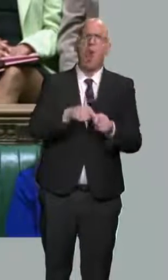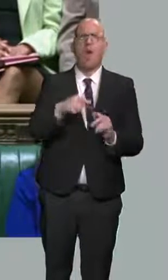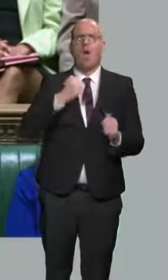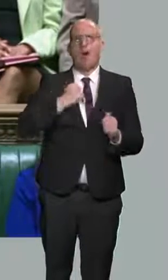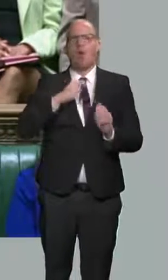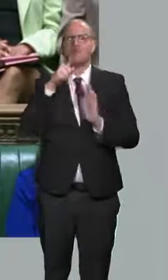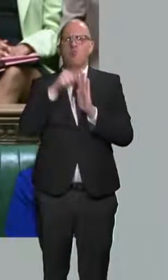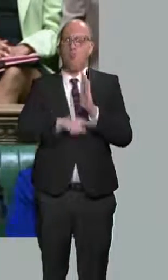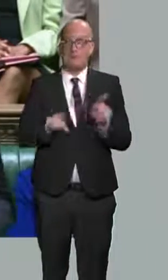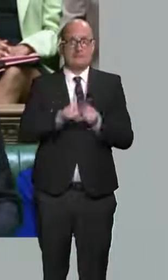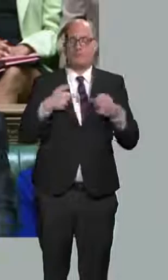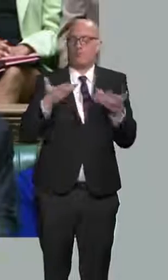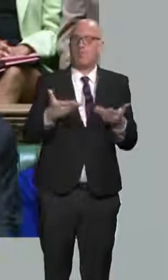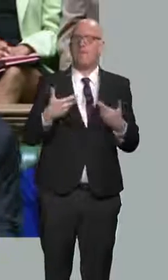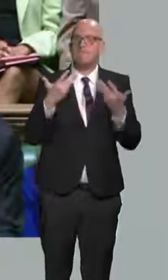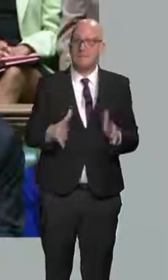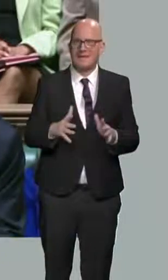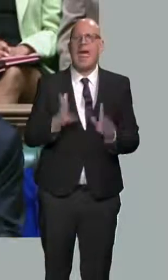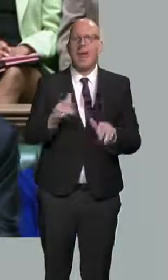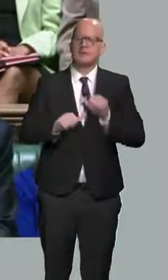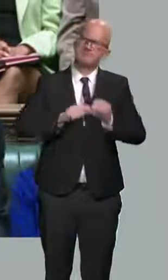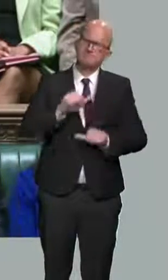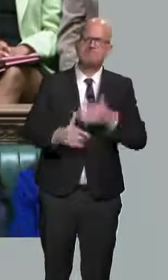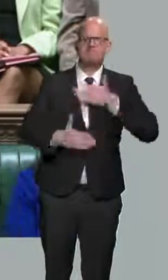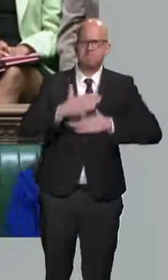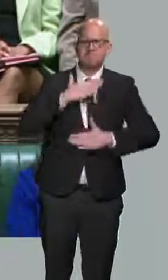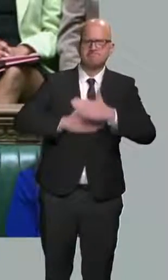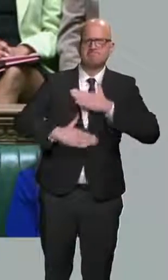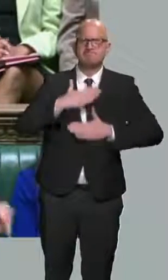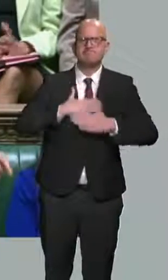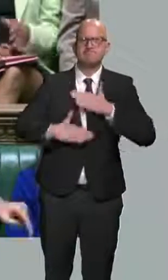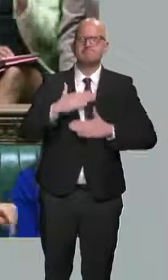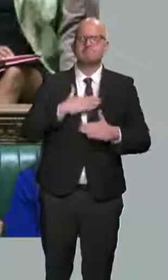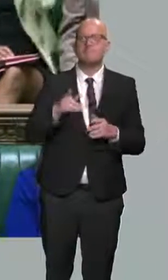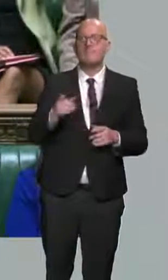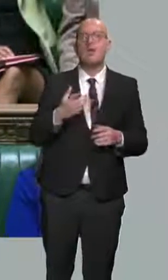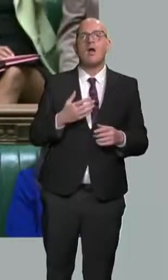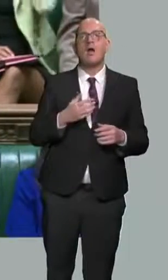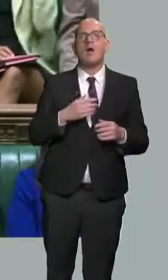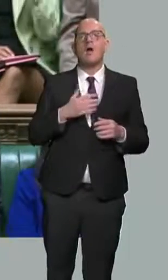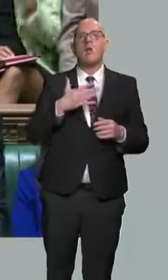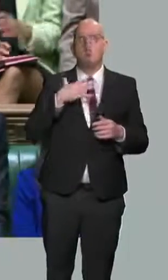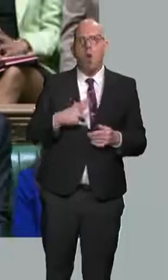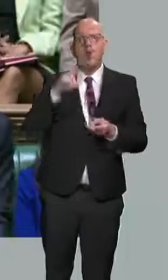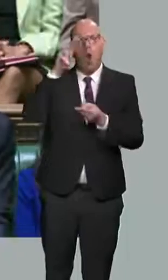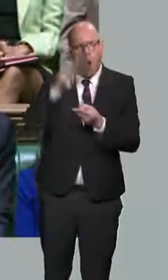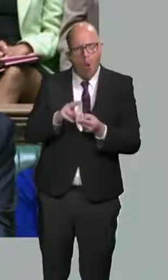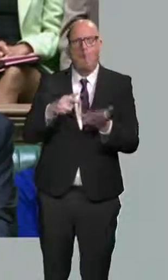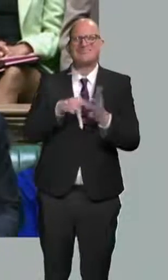continuing to be disciplined, with the first call on any extra resources being lower taxes, not higher spending,